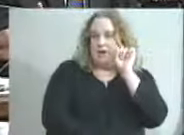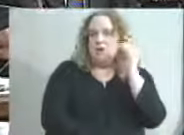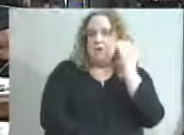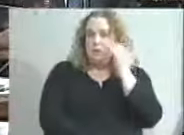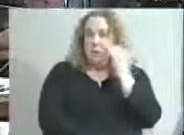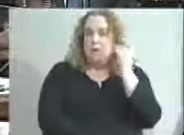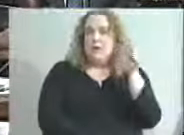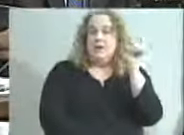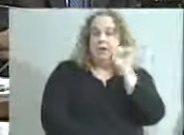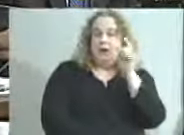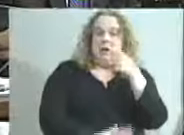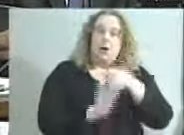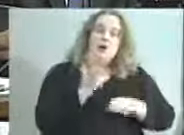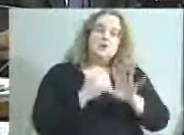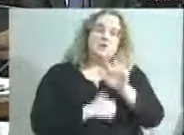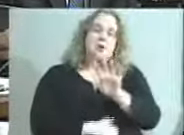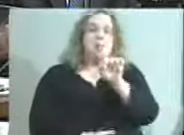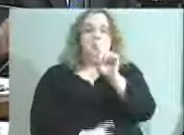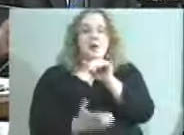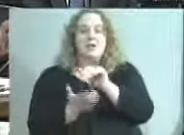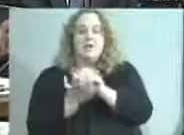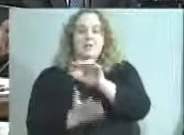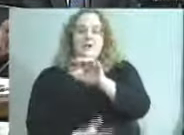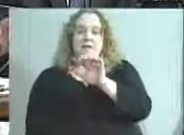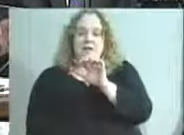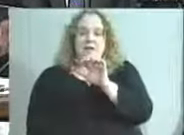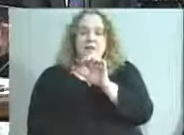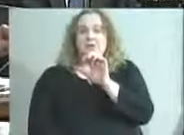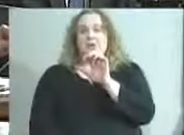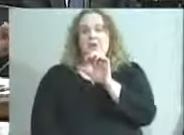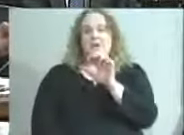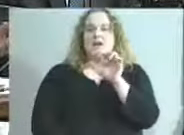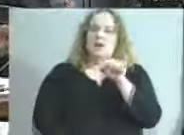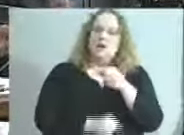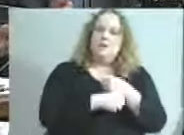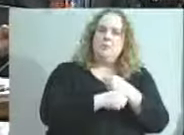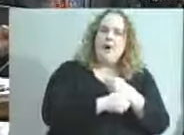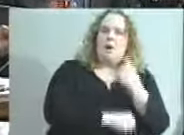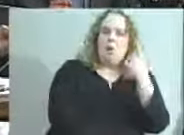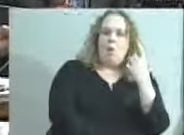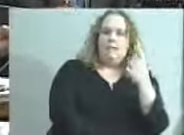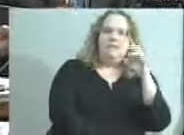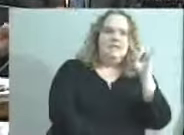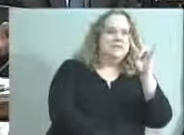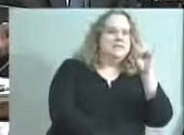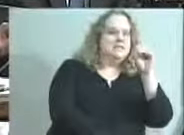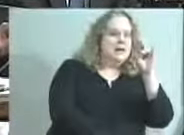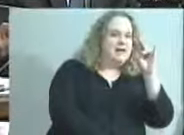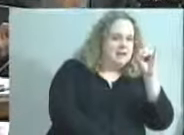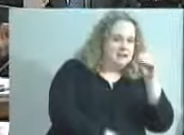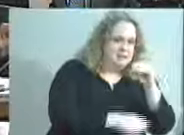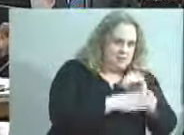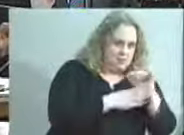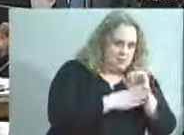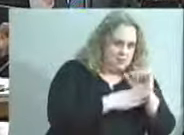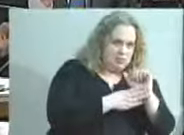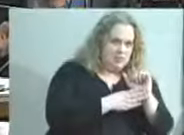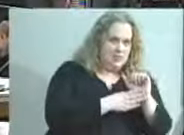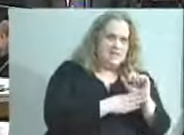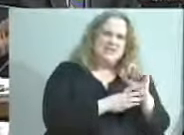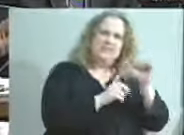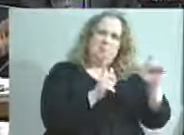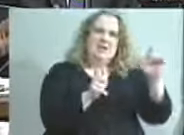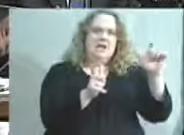about $1,300 to $1,500. He was able to create one for $15, or actually, I'm sorry, $70. It's a little